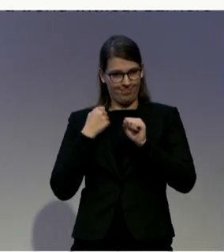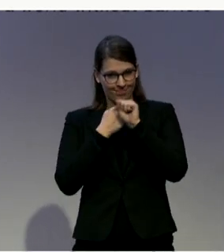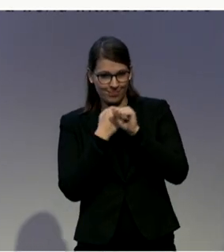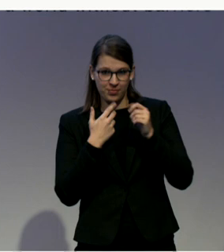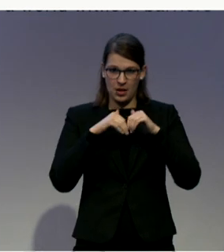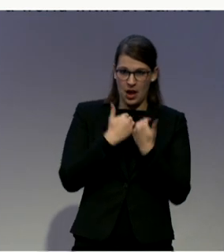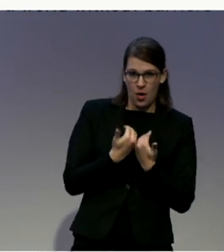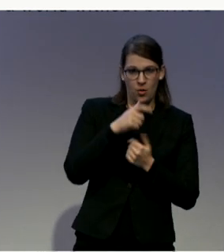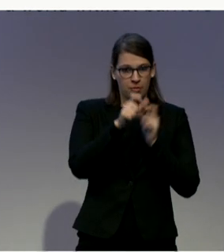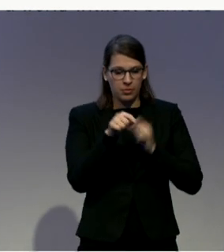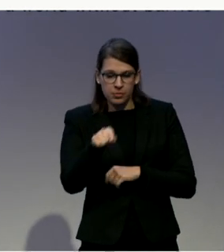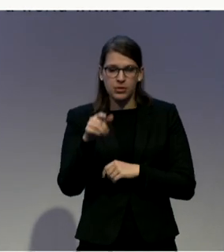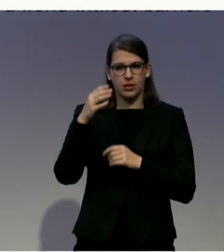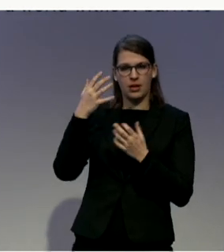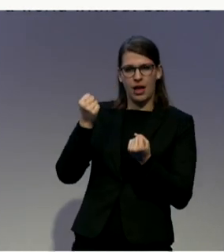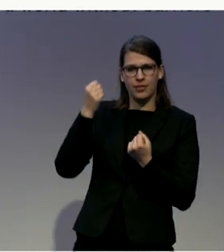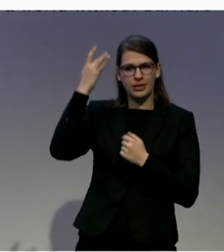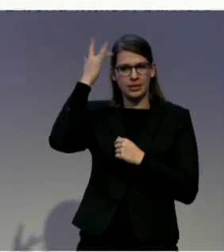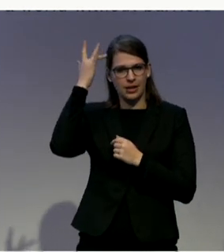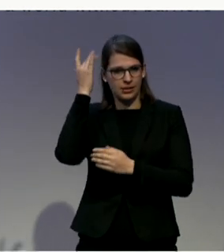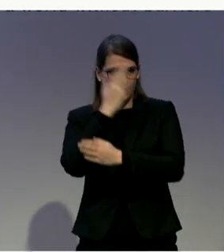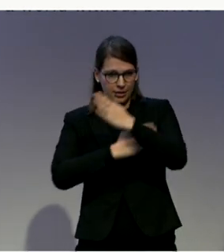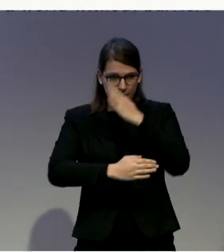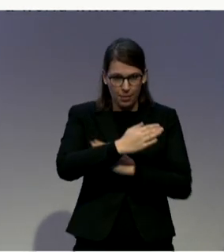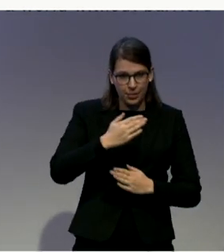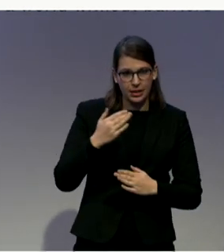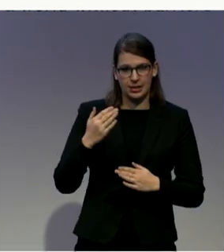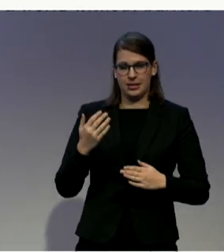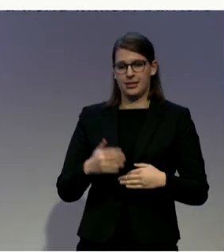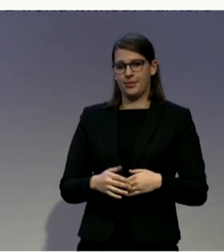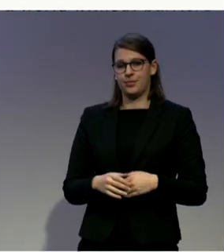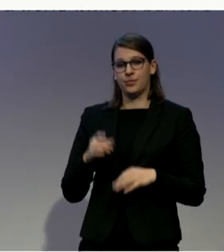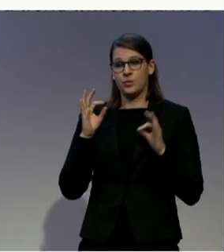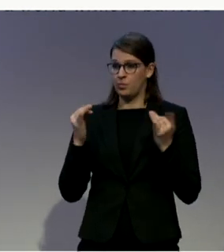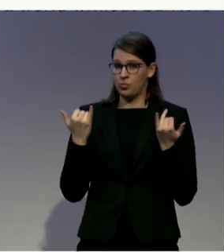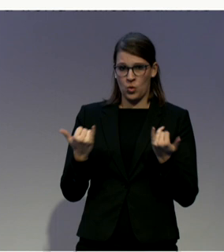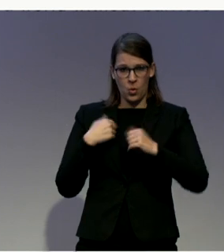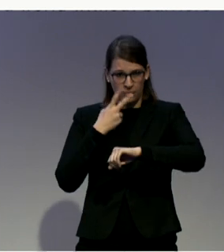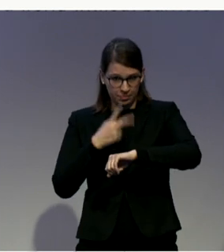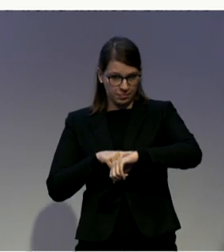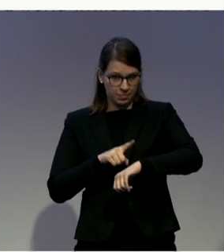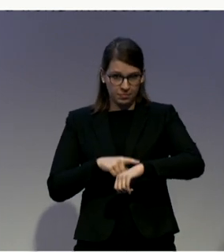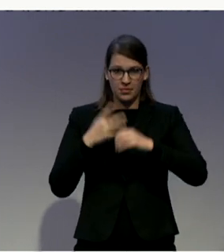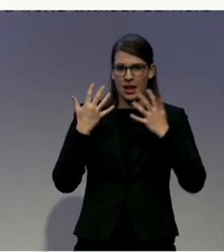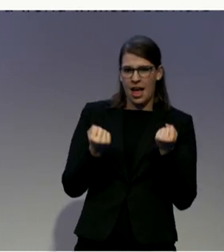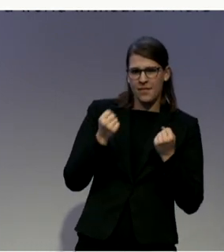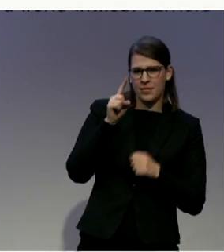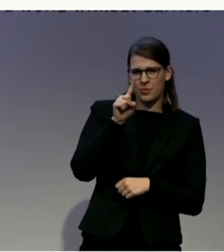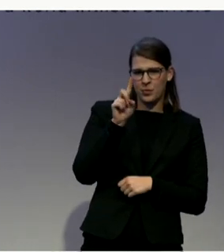So I provide now, we have another about 12 to 13 minutes, 10 minutes,